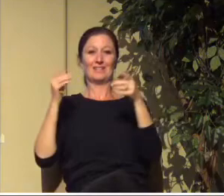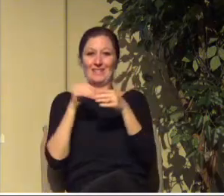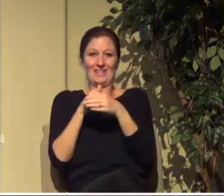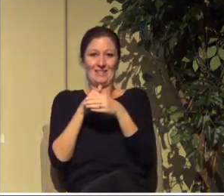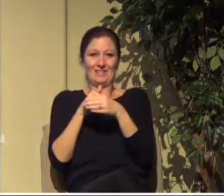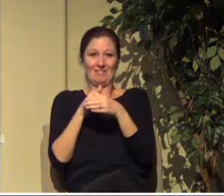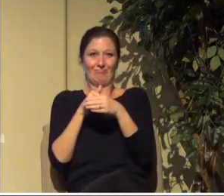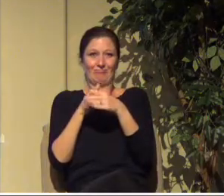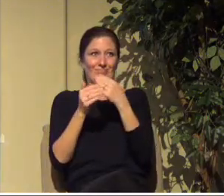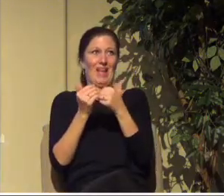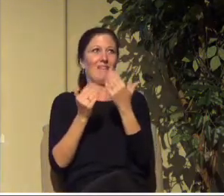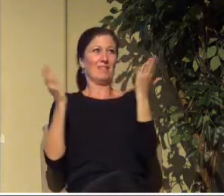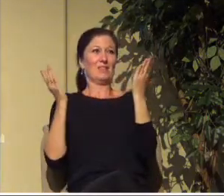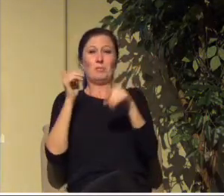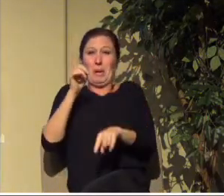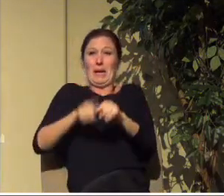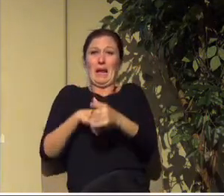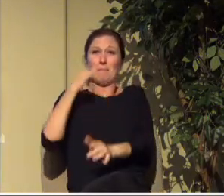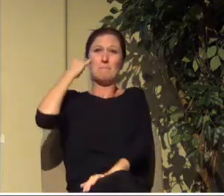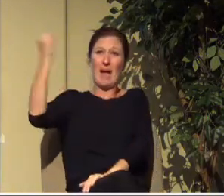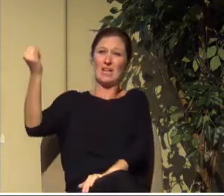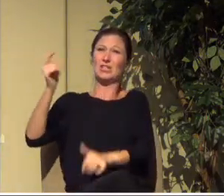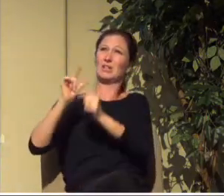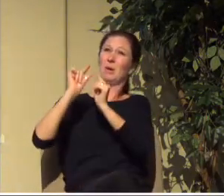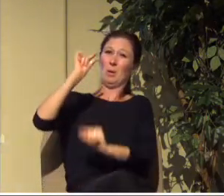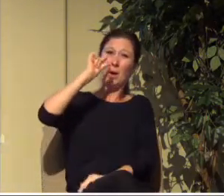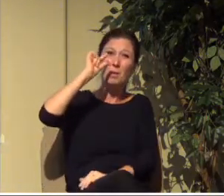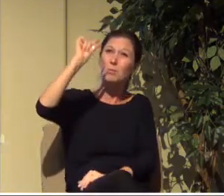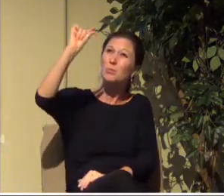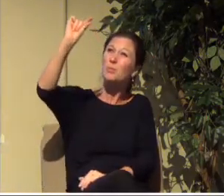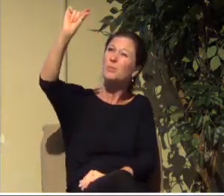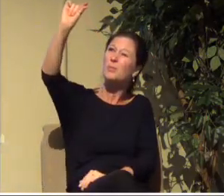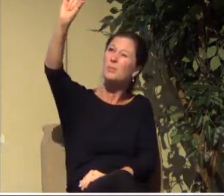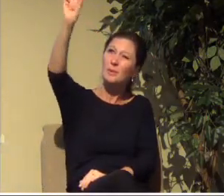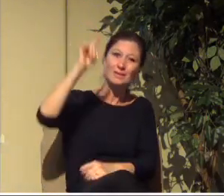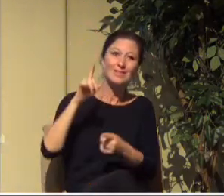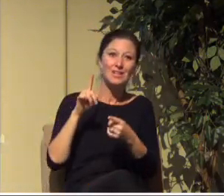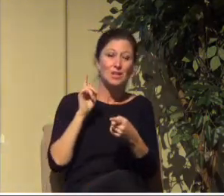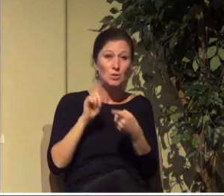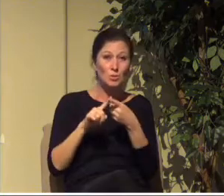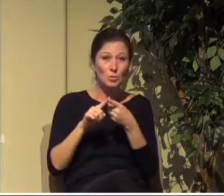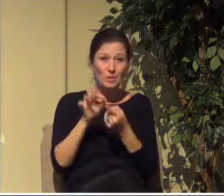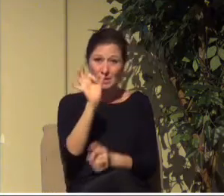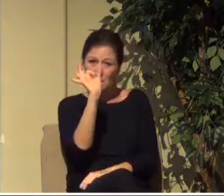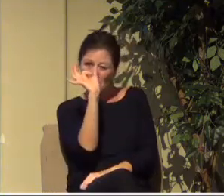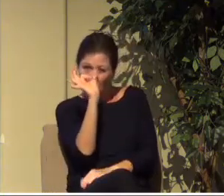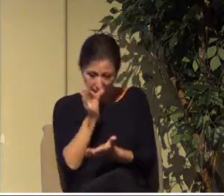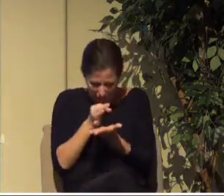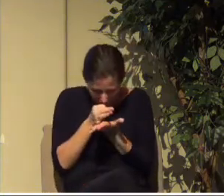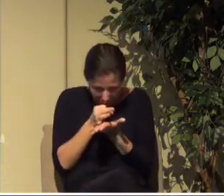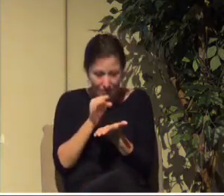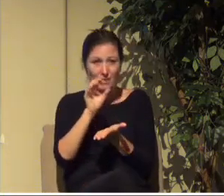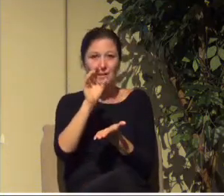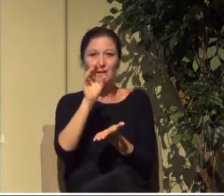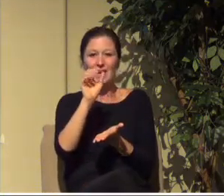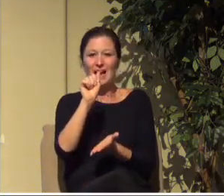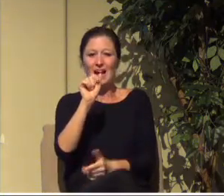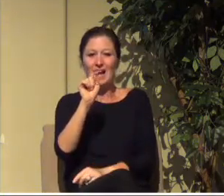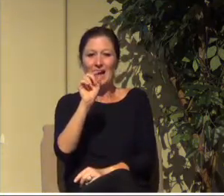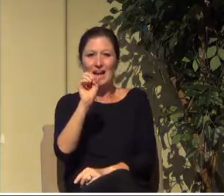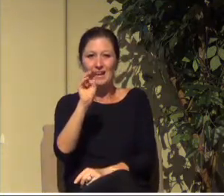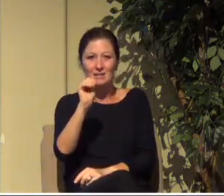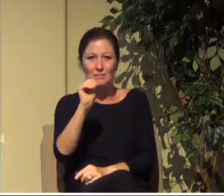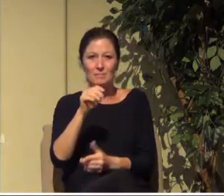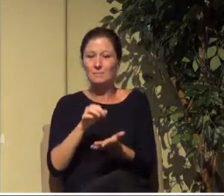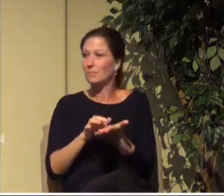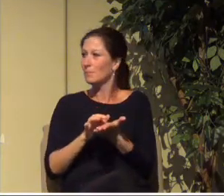vast that you can barely get your mind around it all the way down to molecules and atoms and quarks or quarks